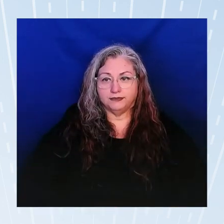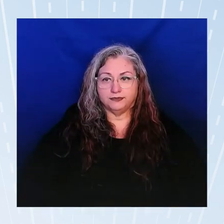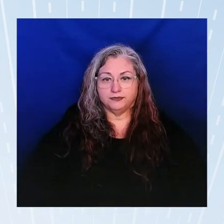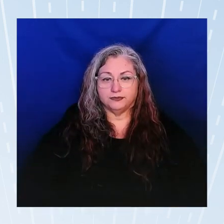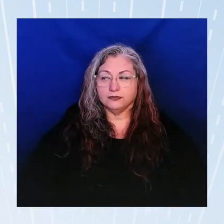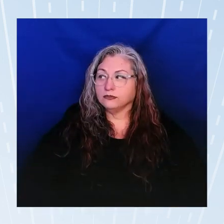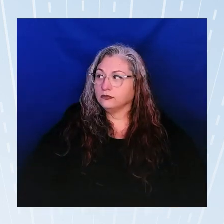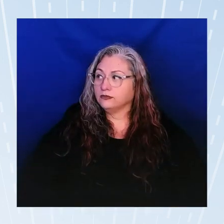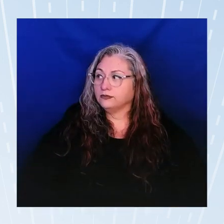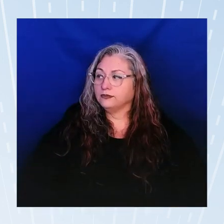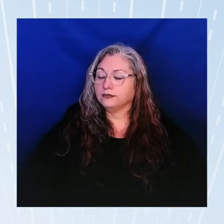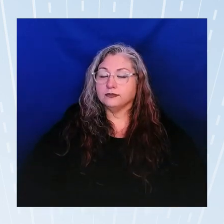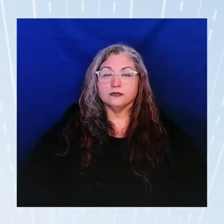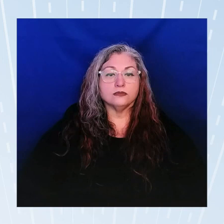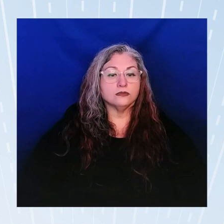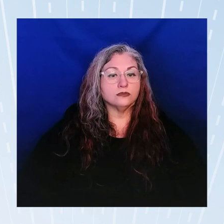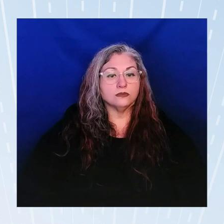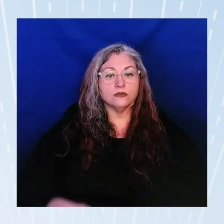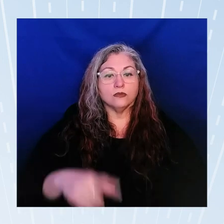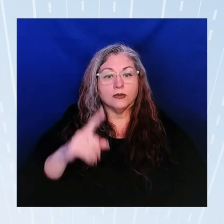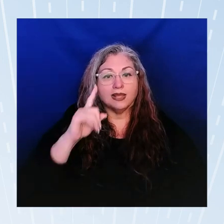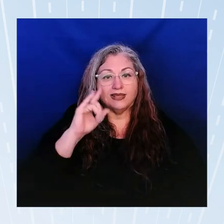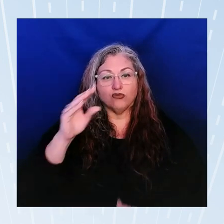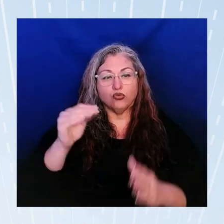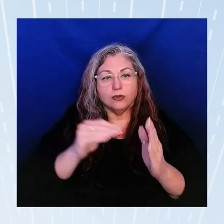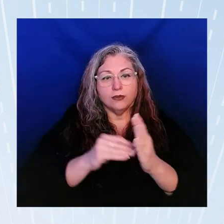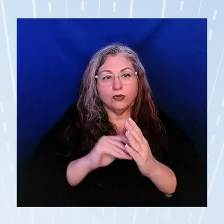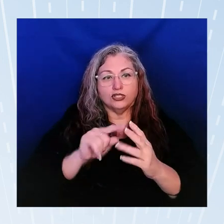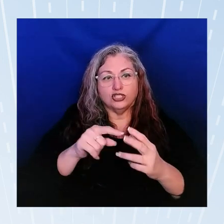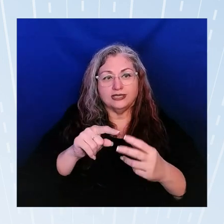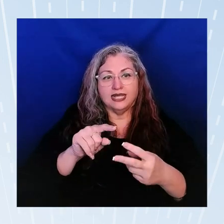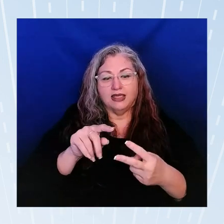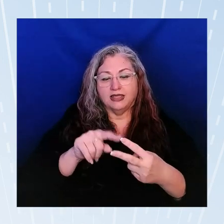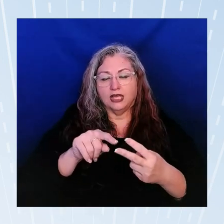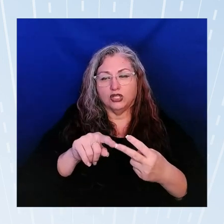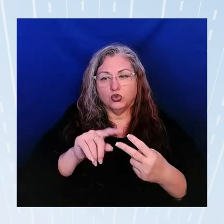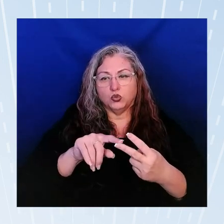i think just putting in the two gets that what you're